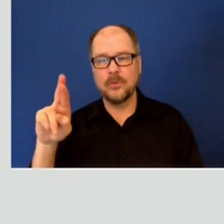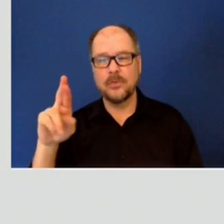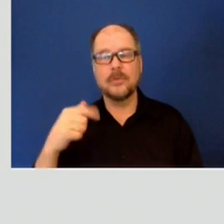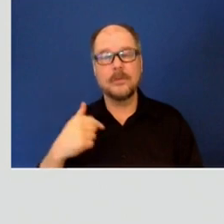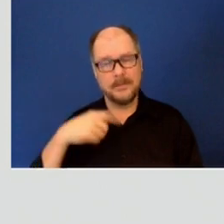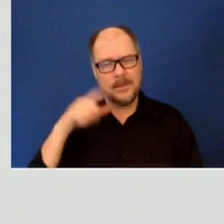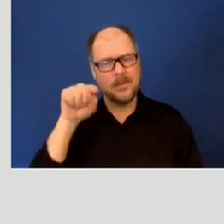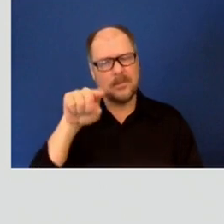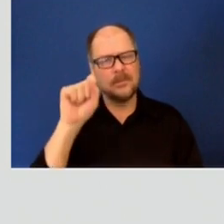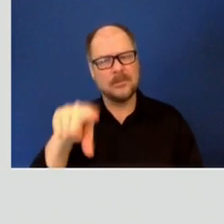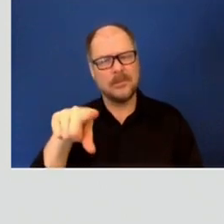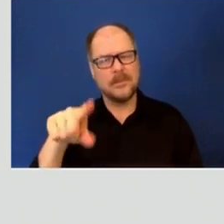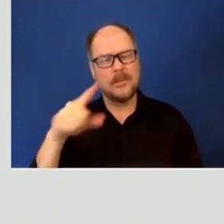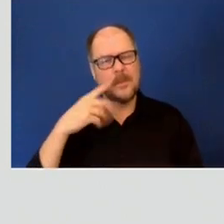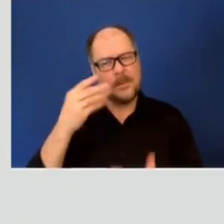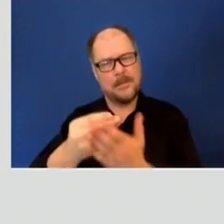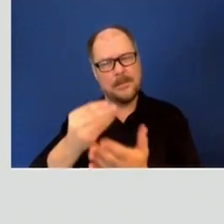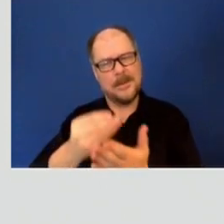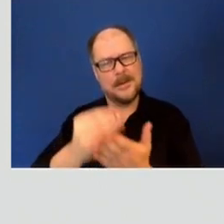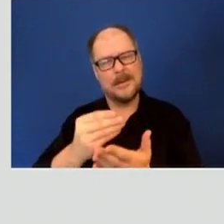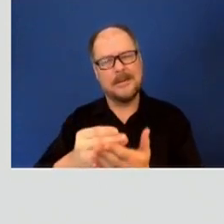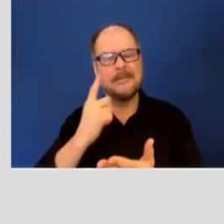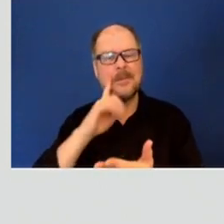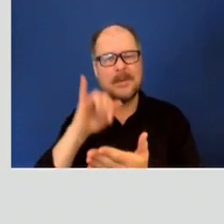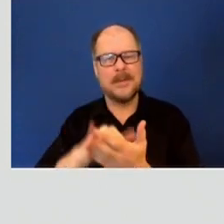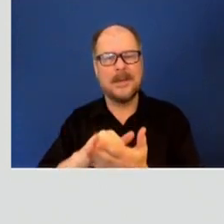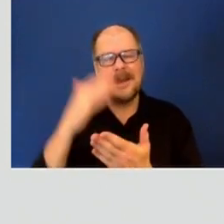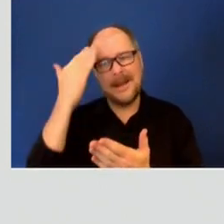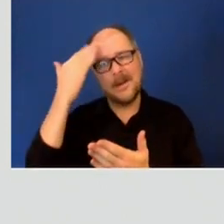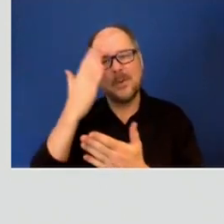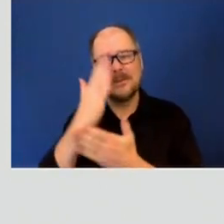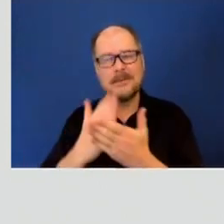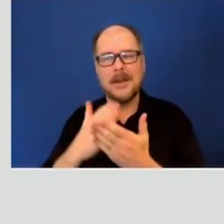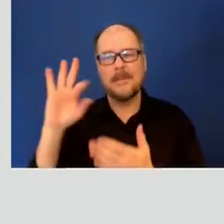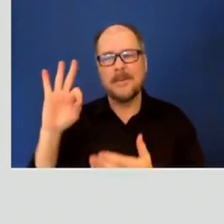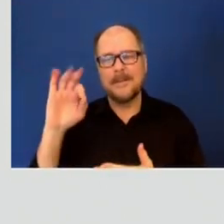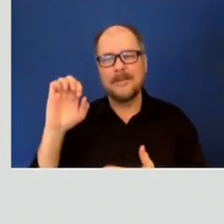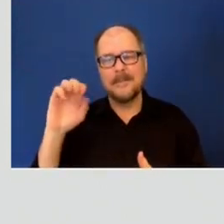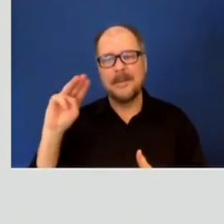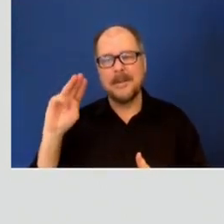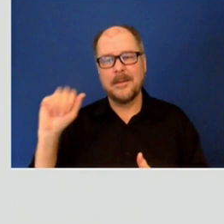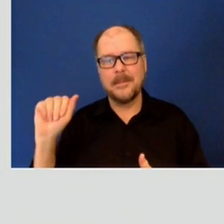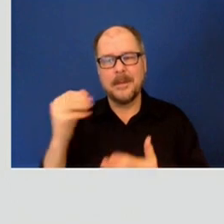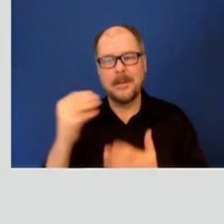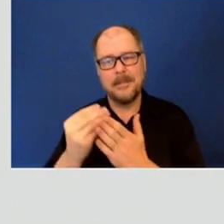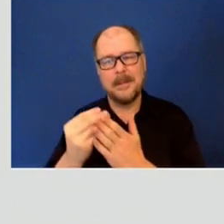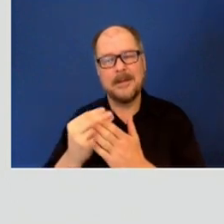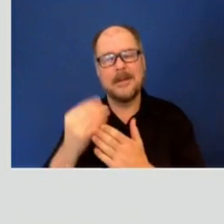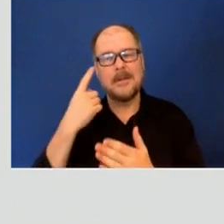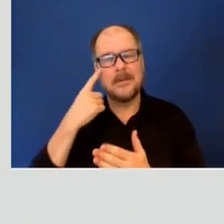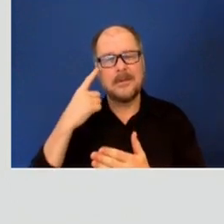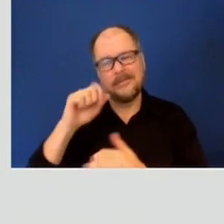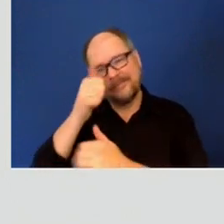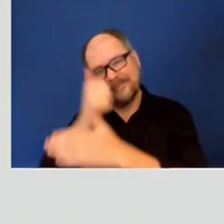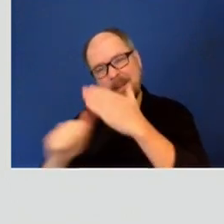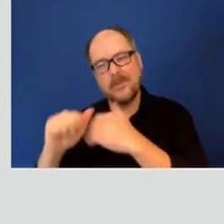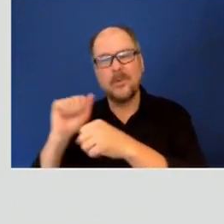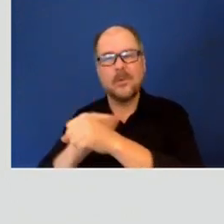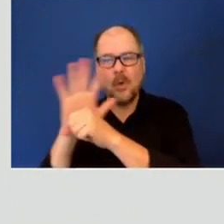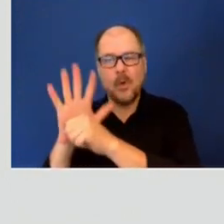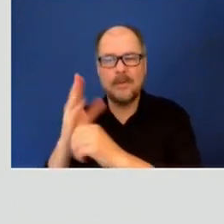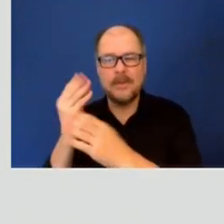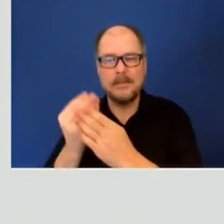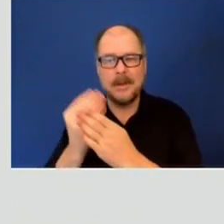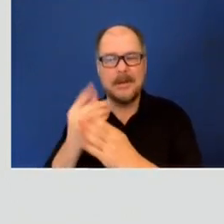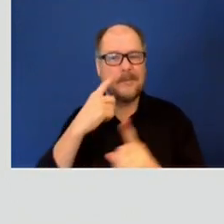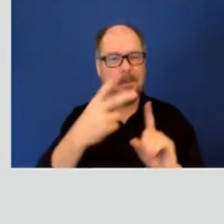this effort. I know that there's some utilization of FEMA funds to reimburse for hotels under some COVID allotments